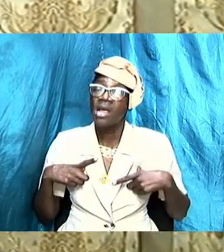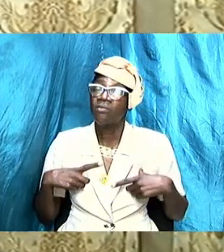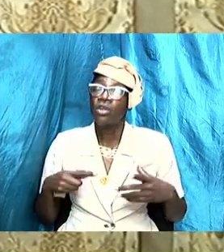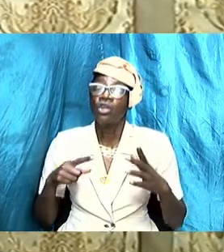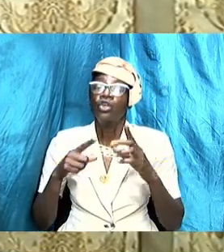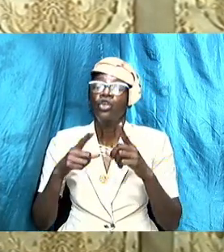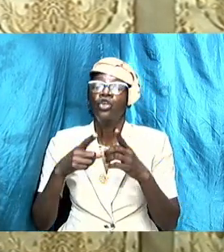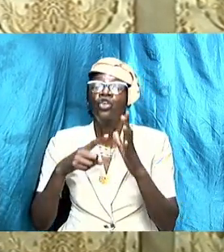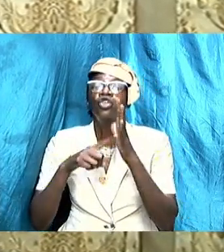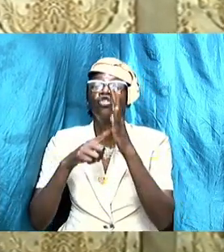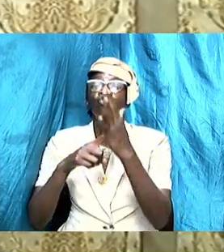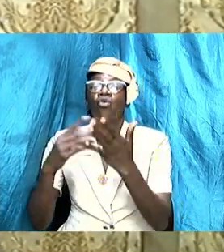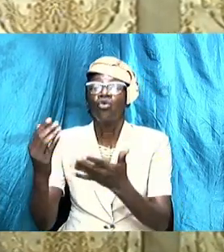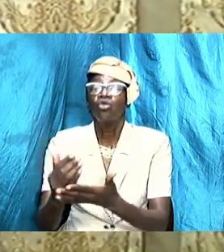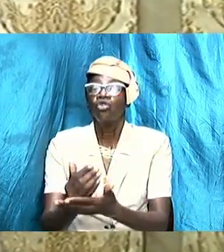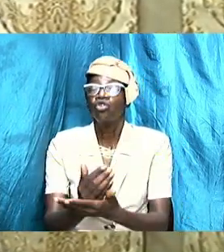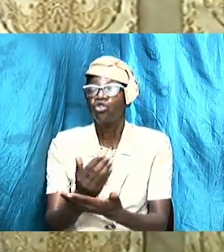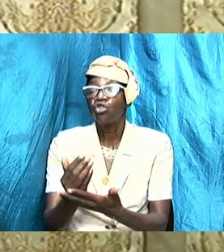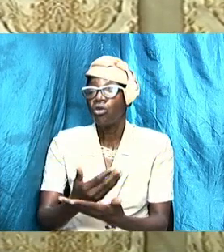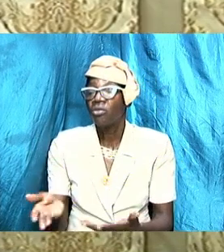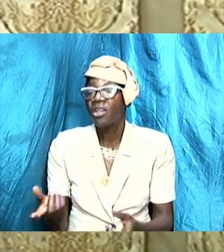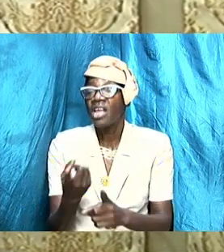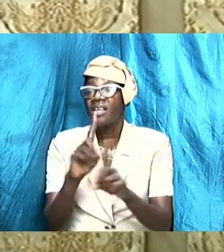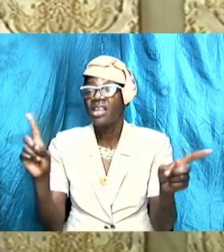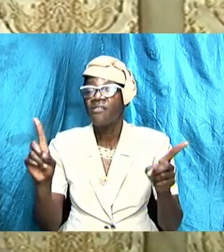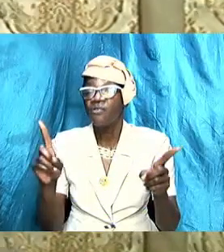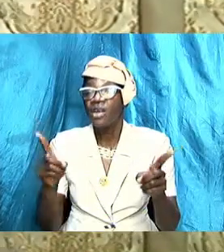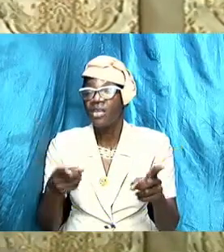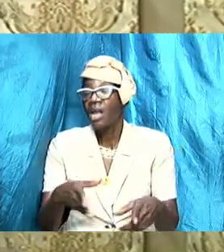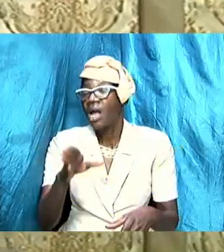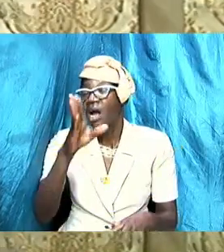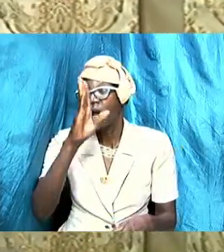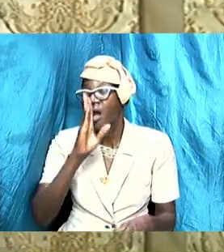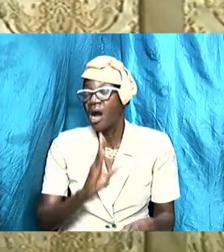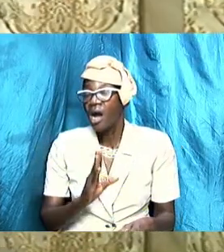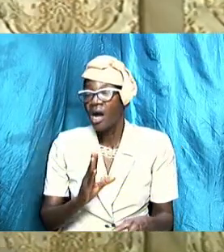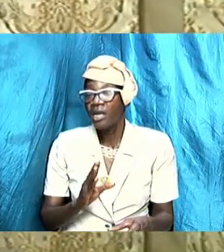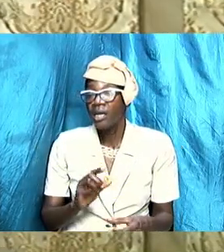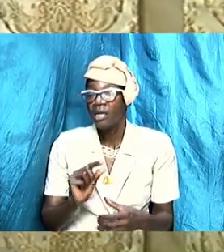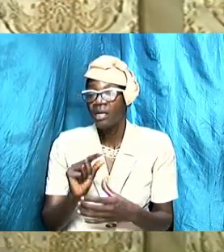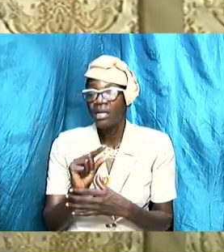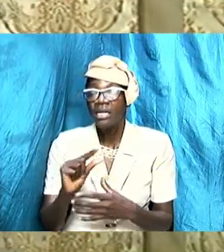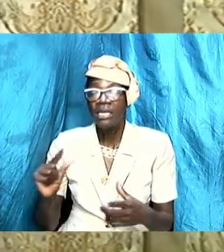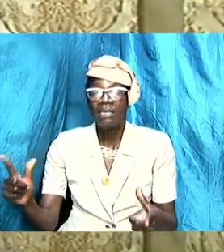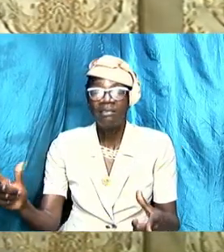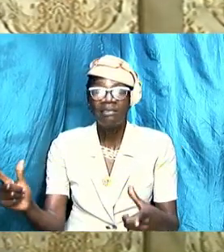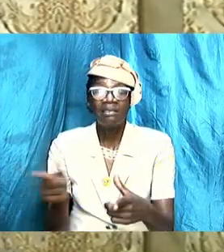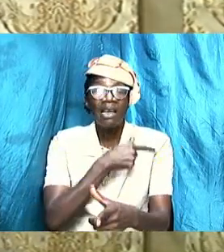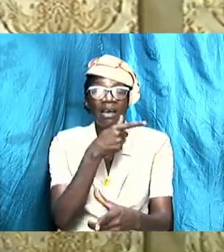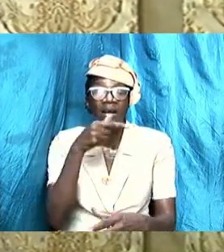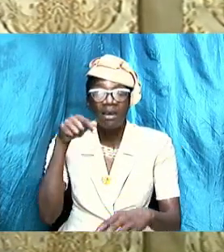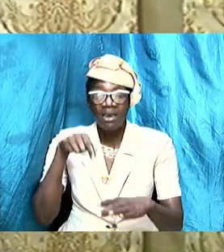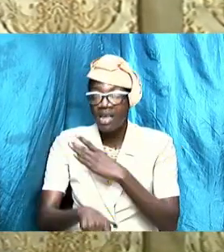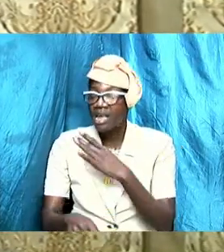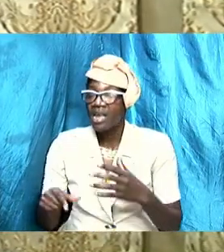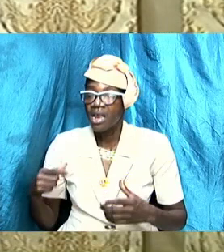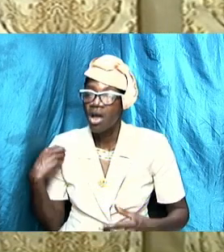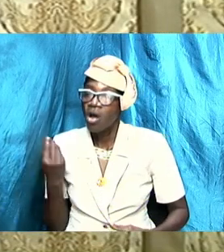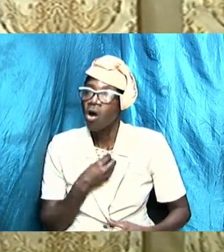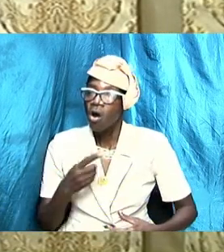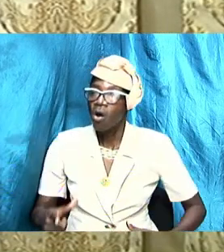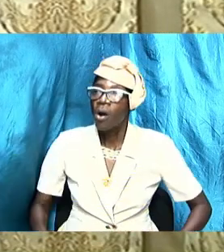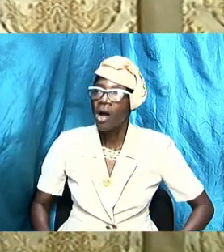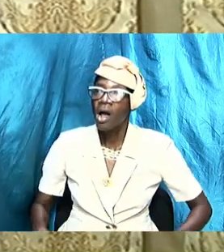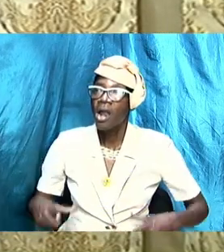that God plays second fiddle in our lives that God's